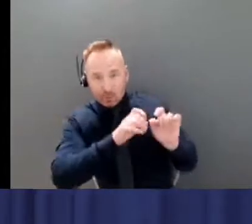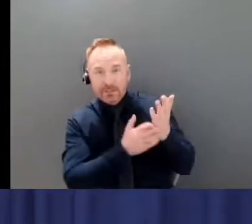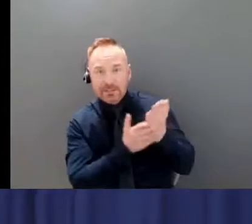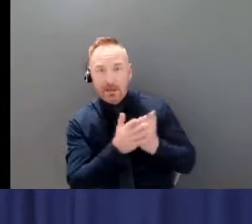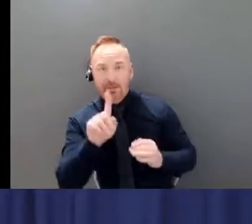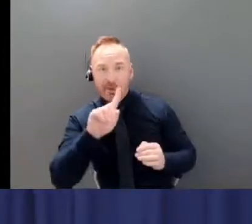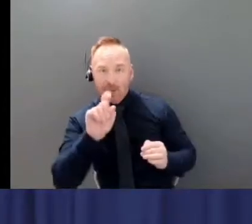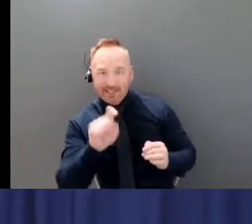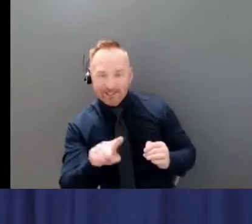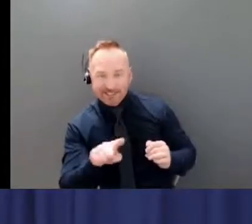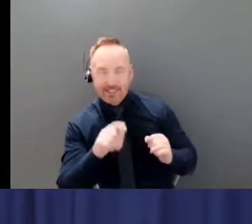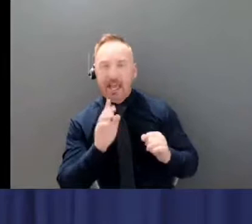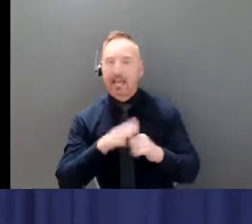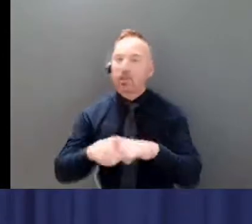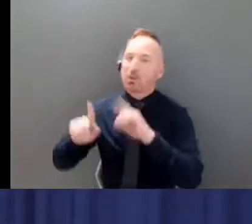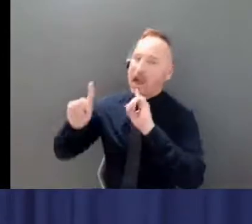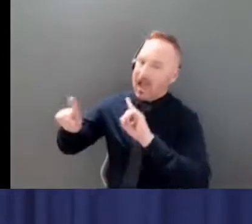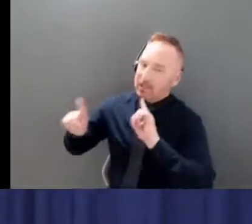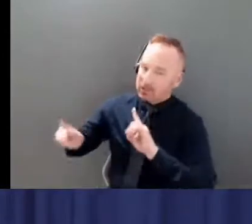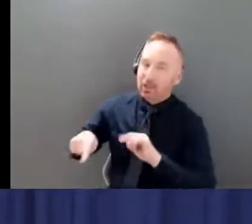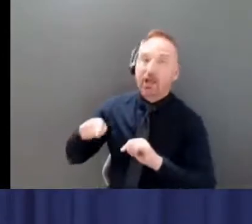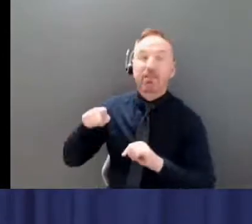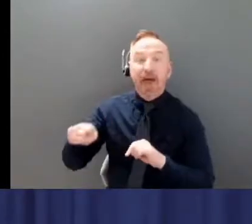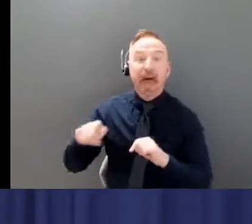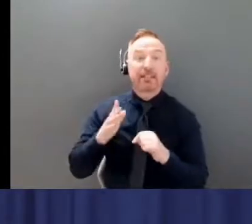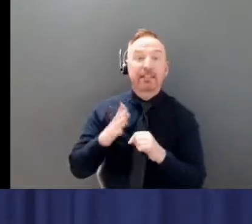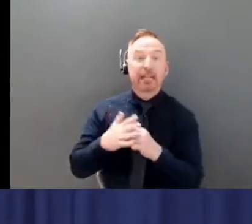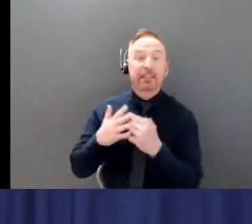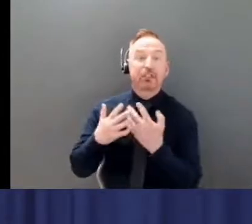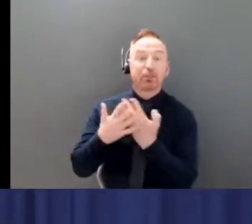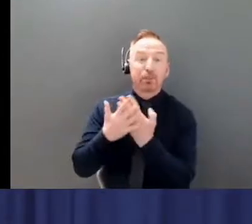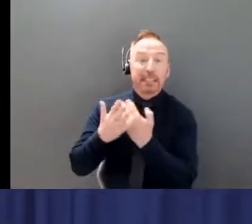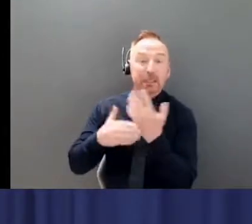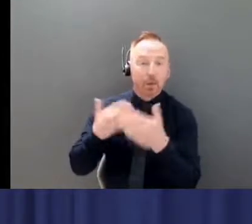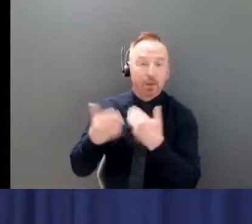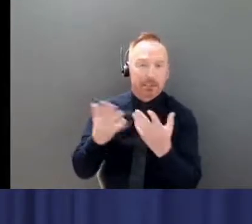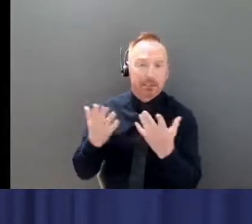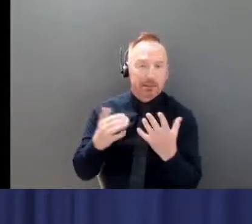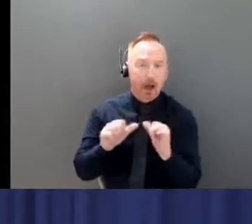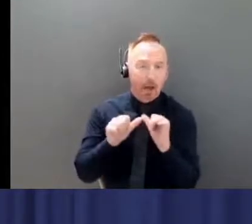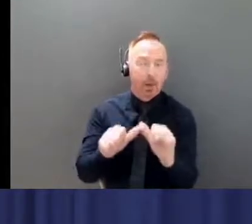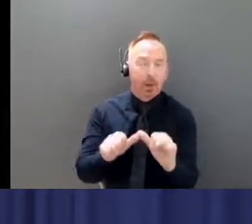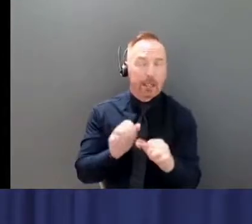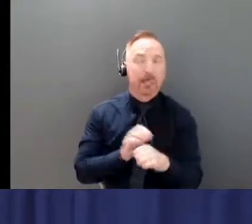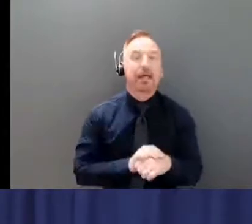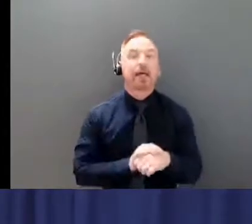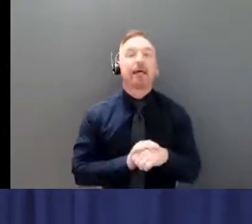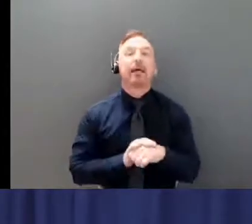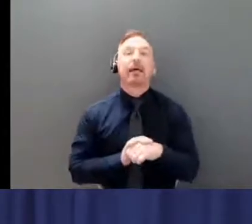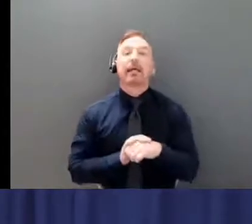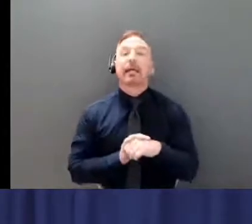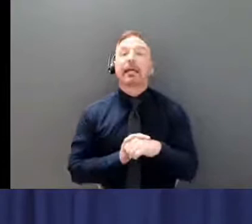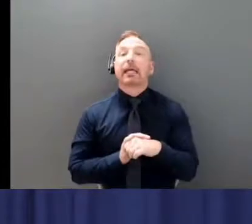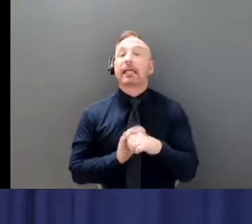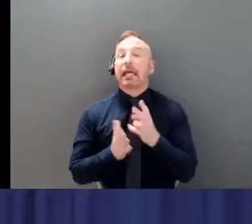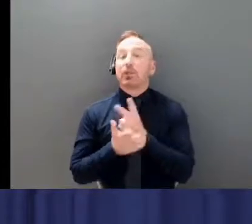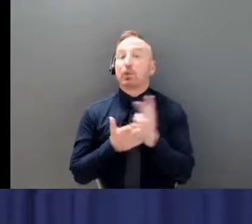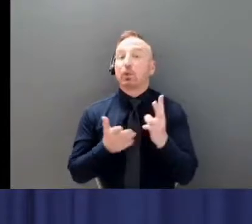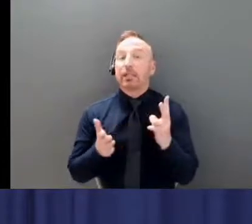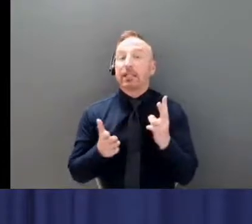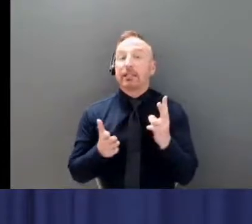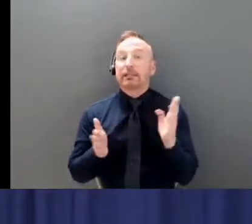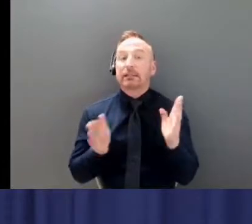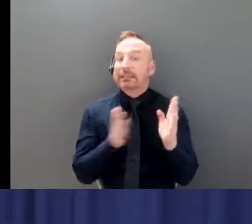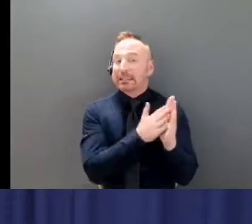they are, as I said, we'll reassessing that in a couple of weeks. I can add if you have